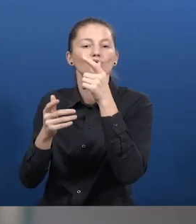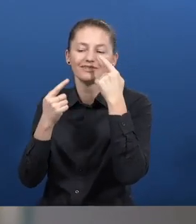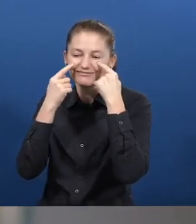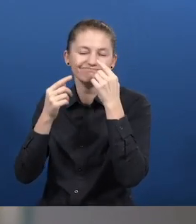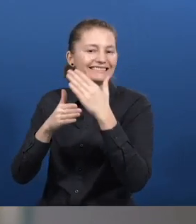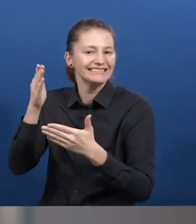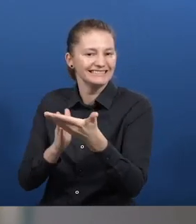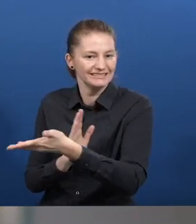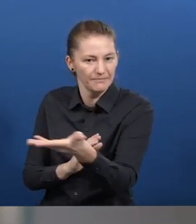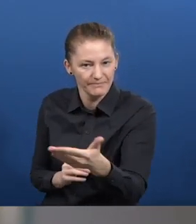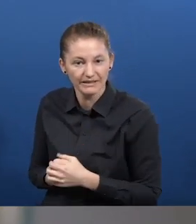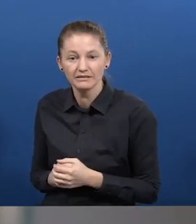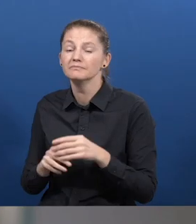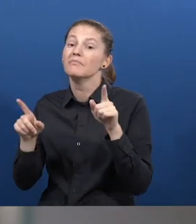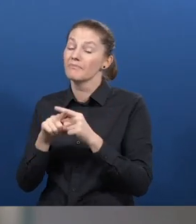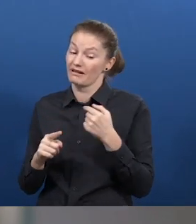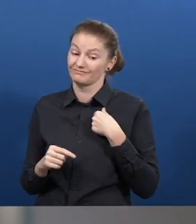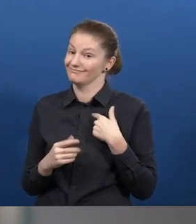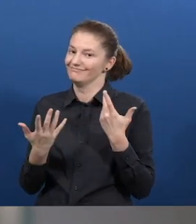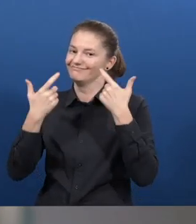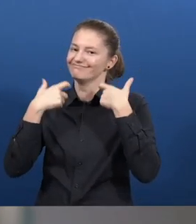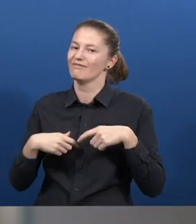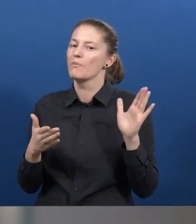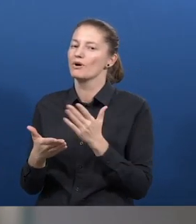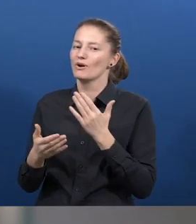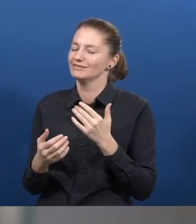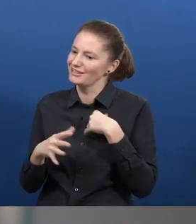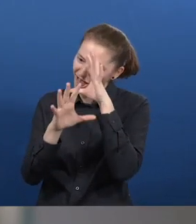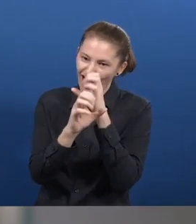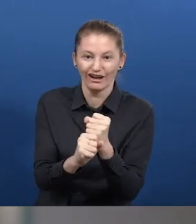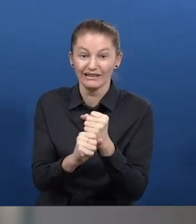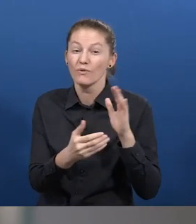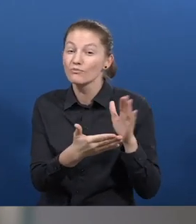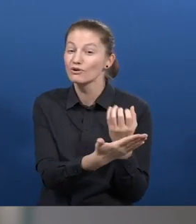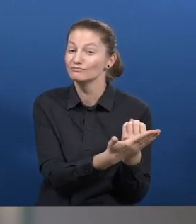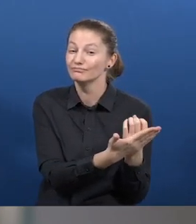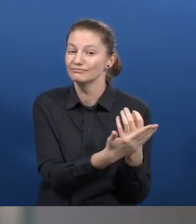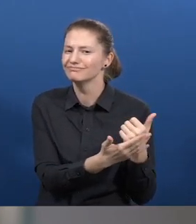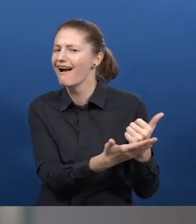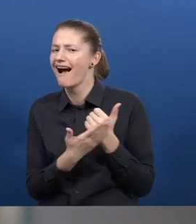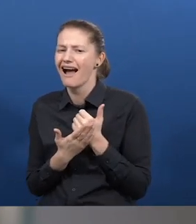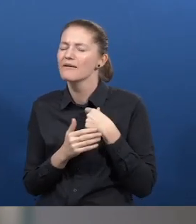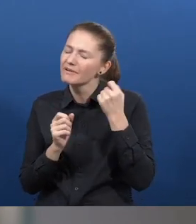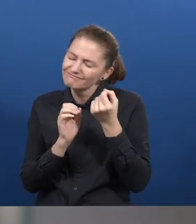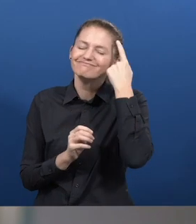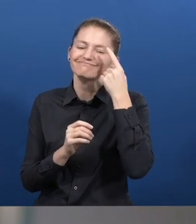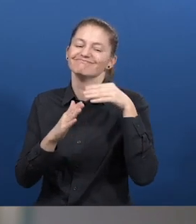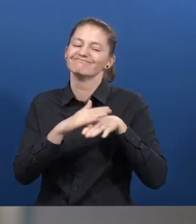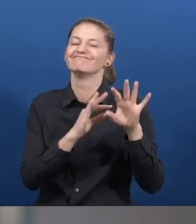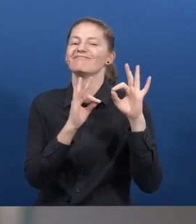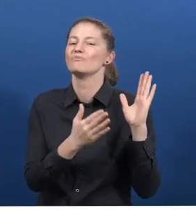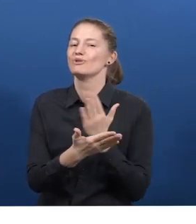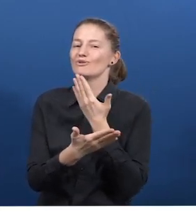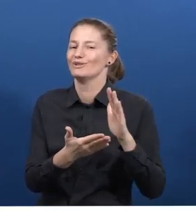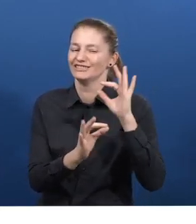I'm a music enthusiast, so SM Music Reader has been helping me to read and get easier access to music scores. and I'm trying to make a new